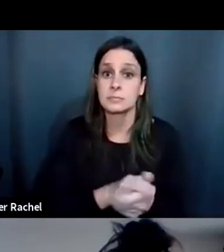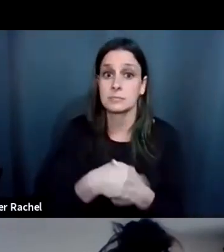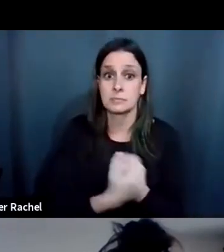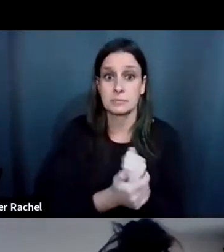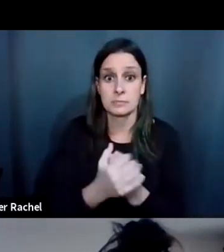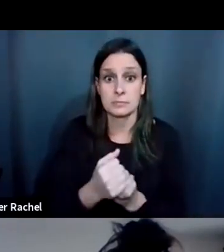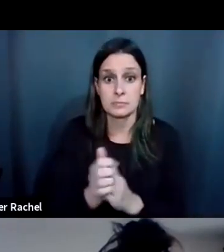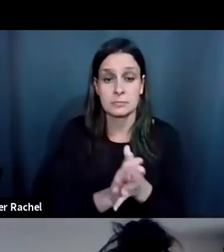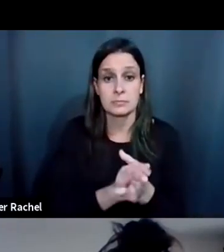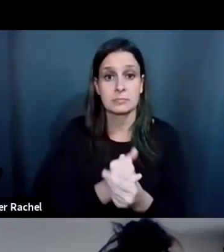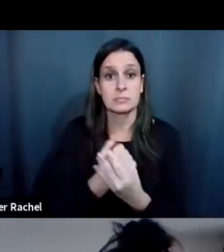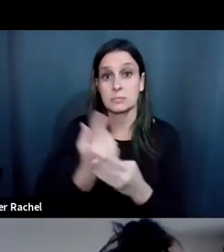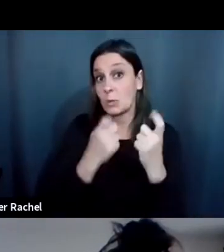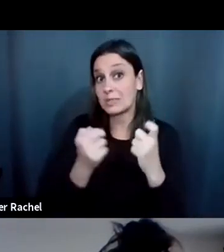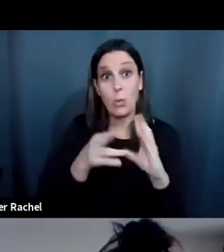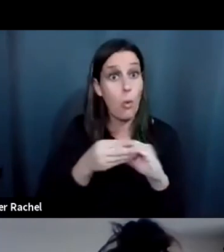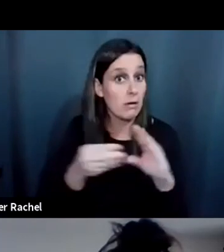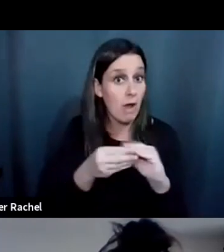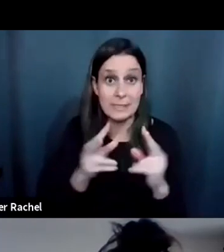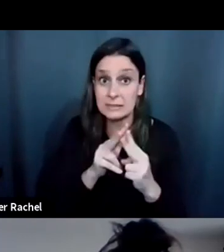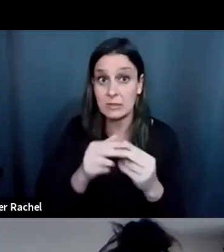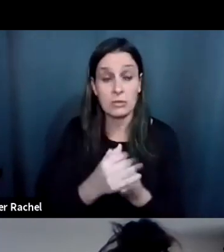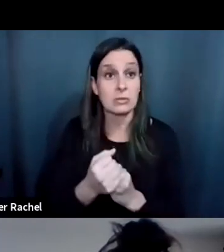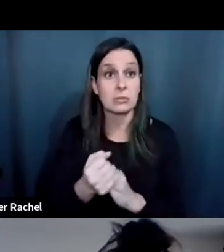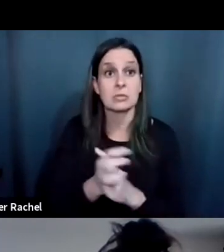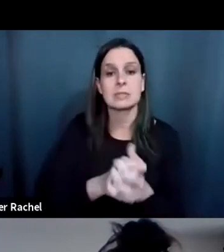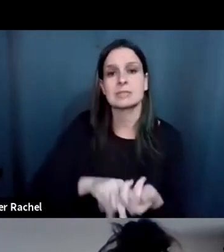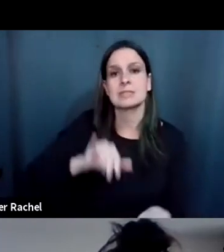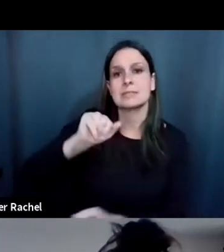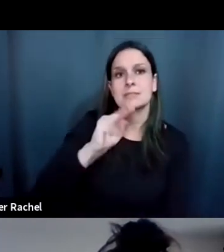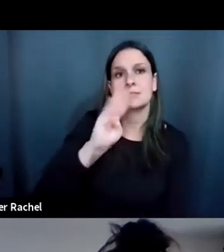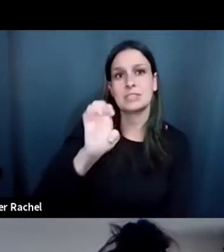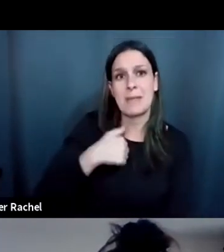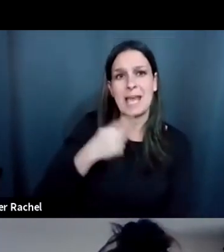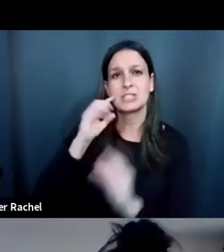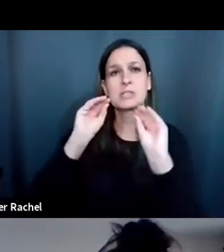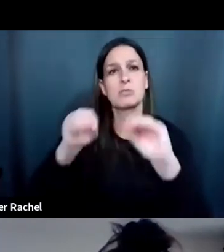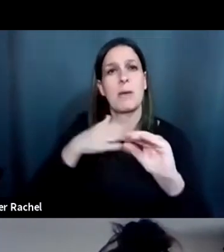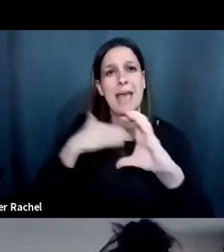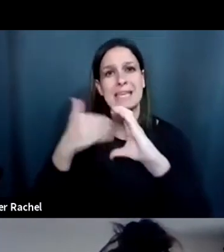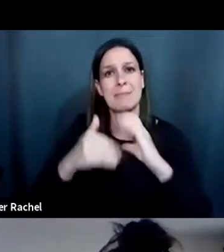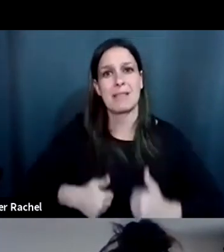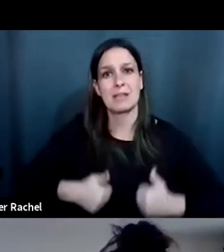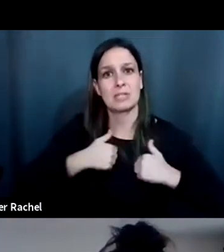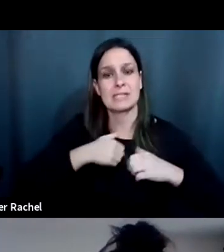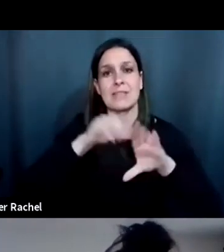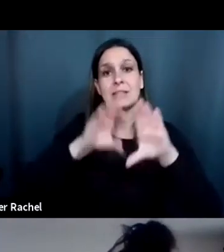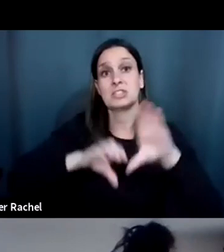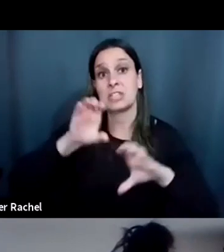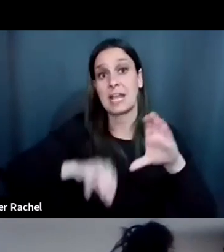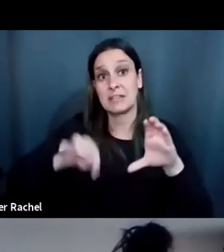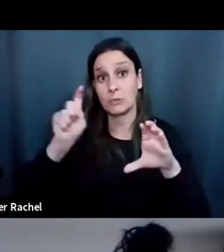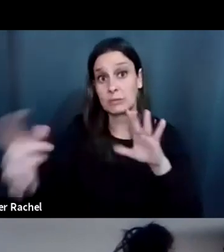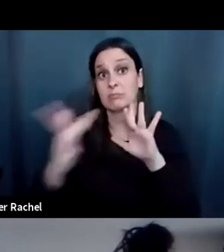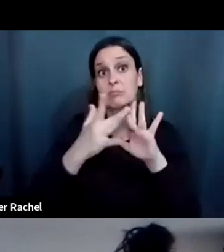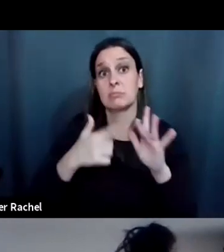Questions and or comments. And I just dropped my email address in the chat for those who might need it.